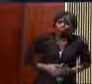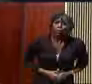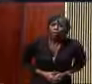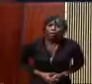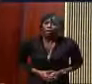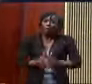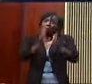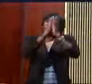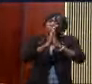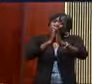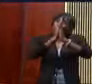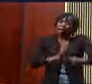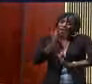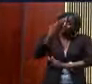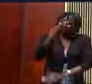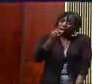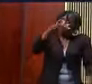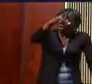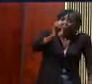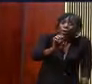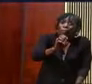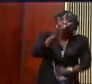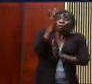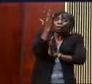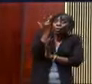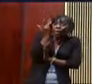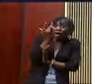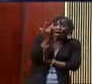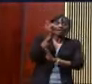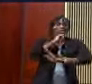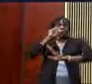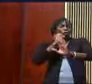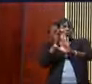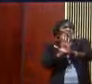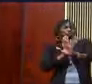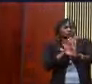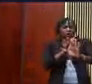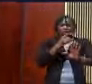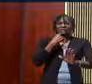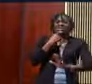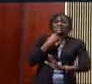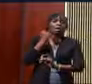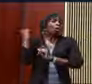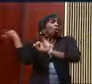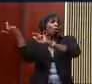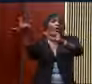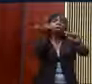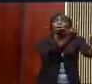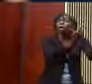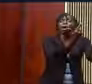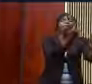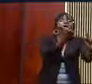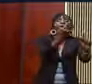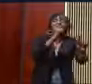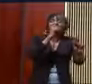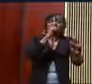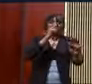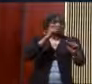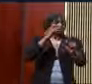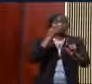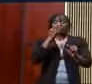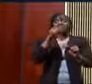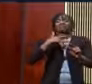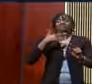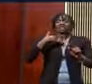will hope you. Because the old hymn writer wrote, come ye disconsolate, where'er ye